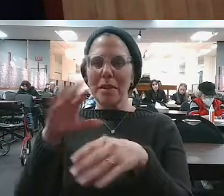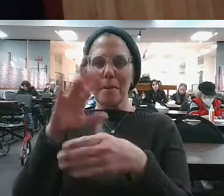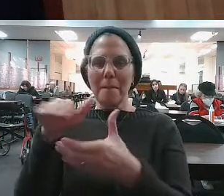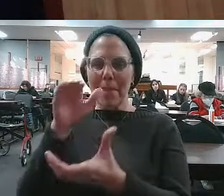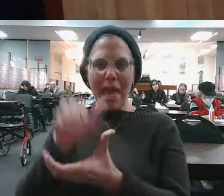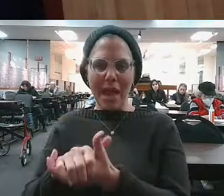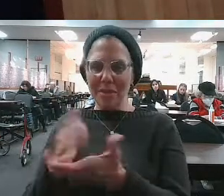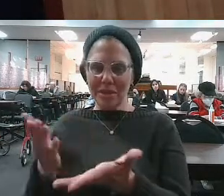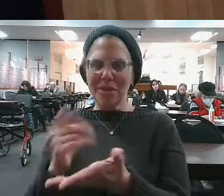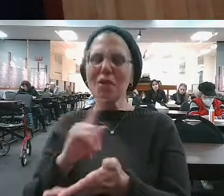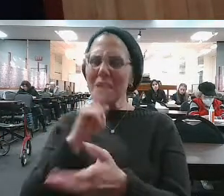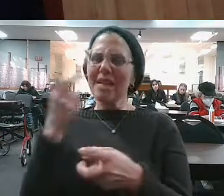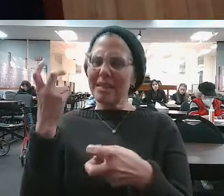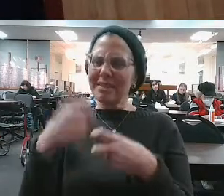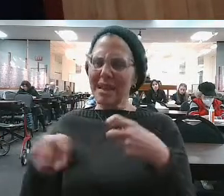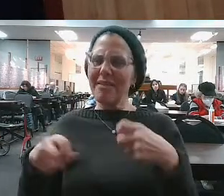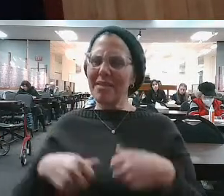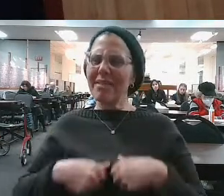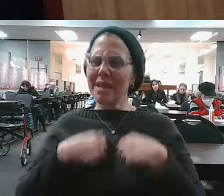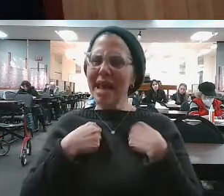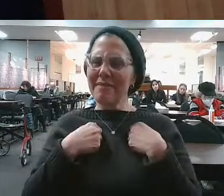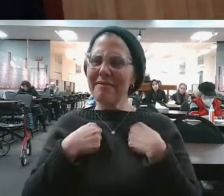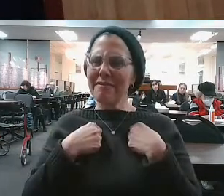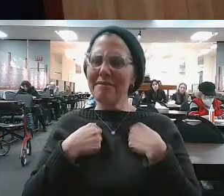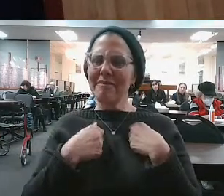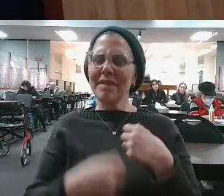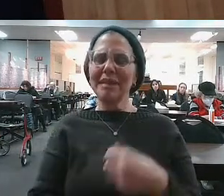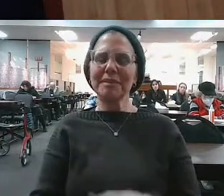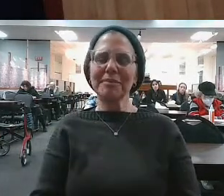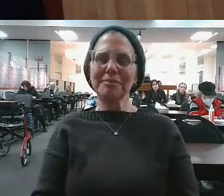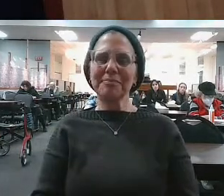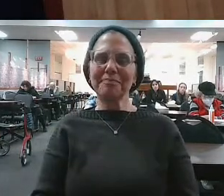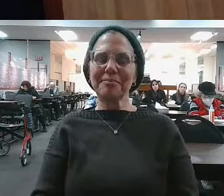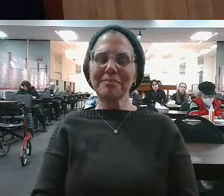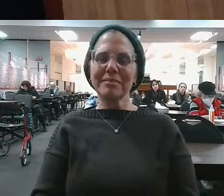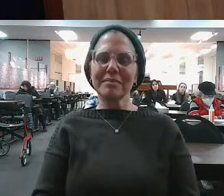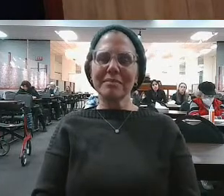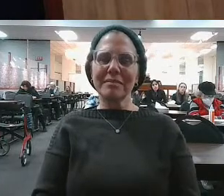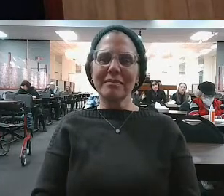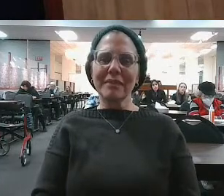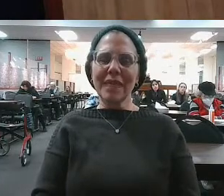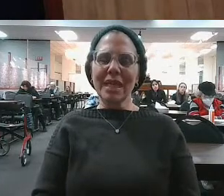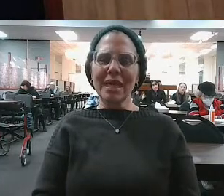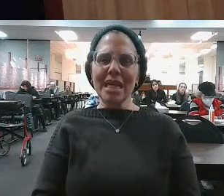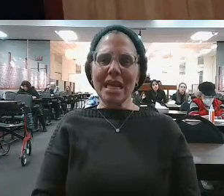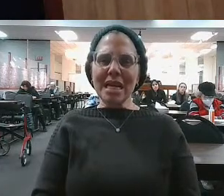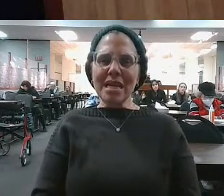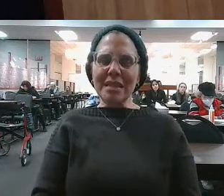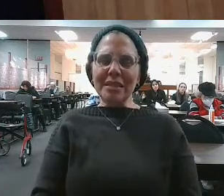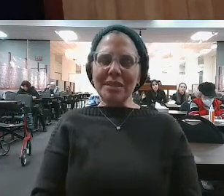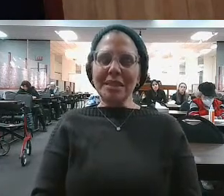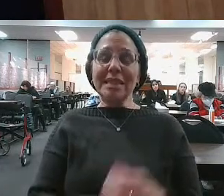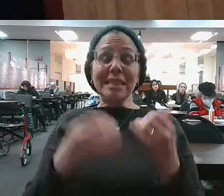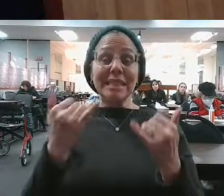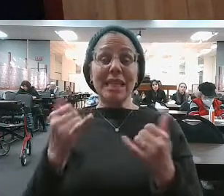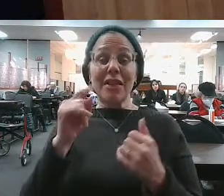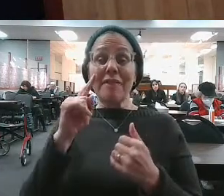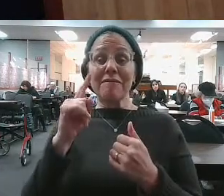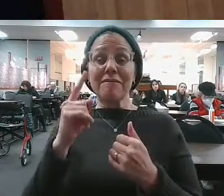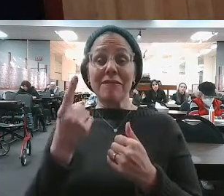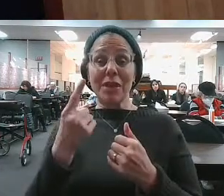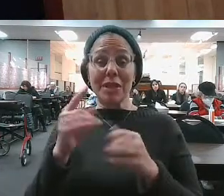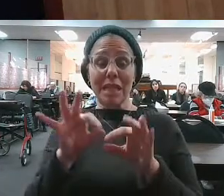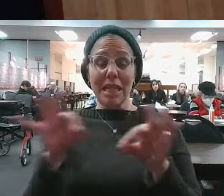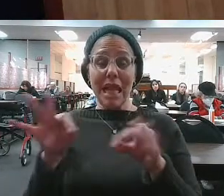hand, paragraph number 8. V'ze'cha mechuvan b'pasak. Watch this. This is the meaning of the Pasuk. V'atah t'tzavah.